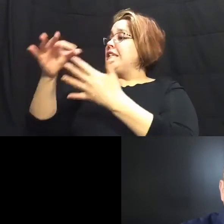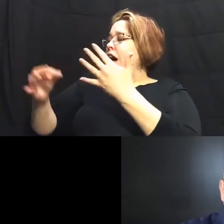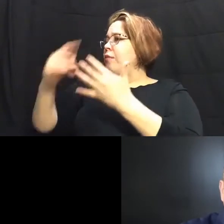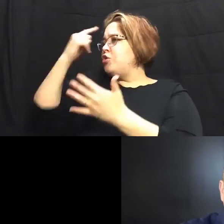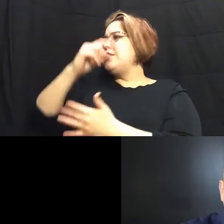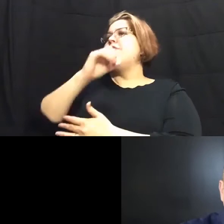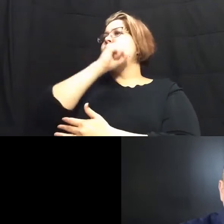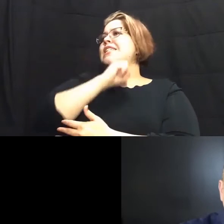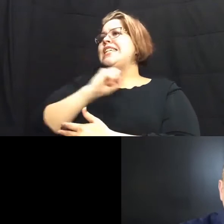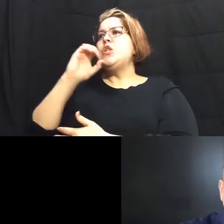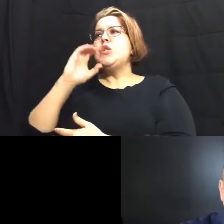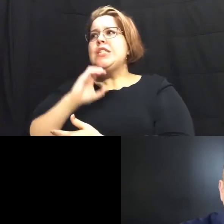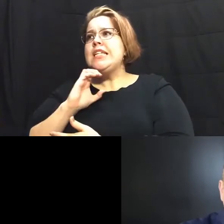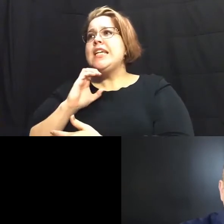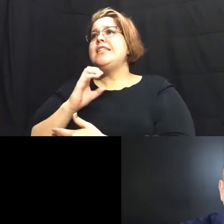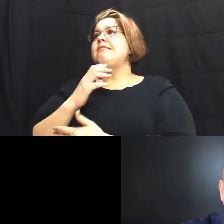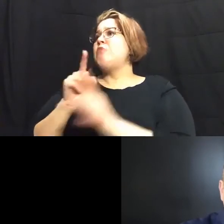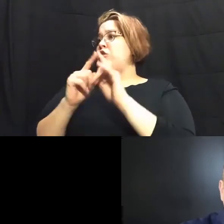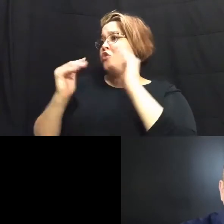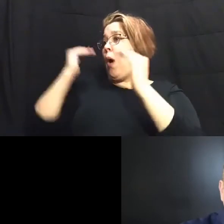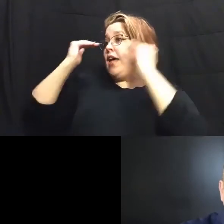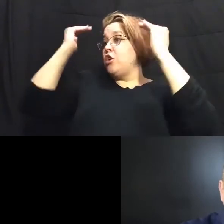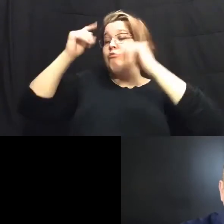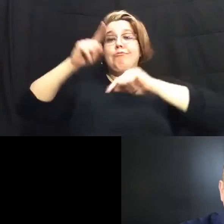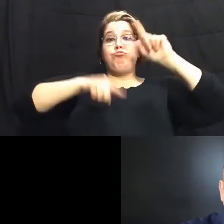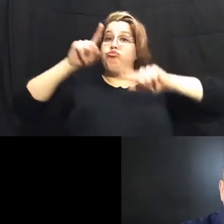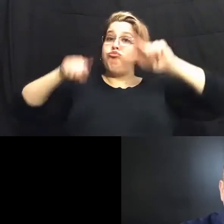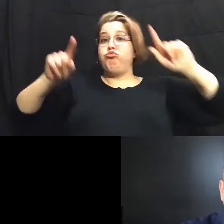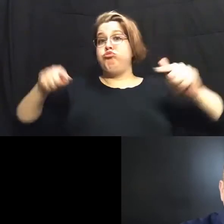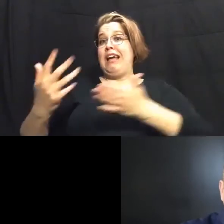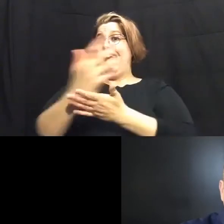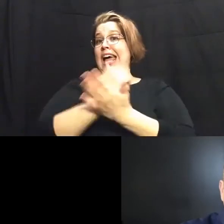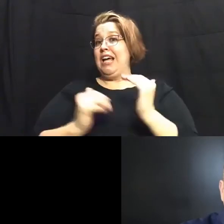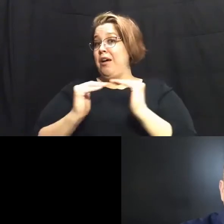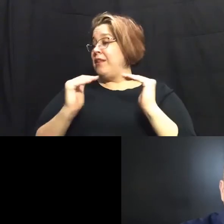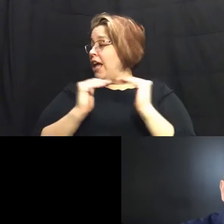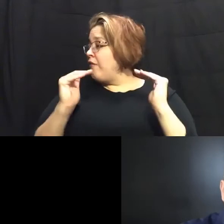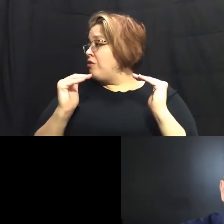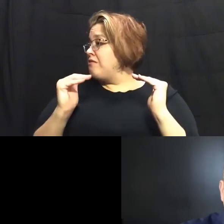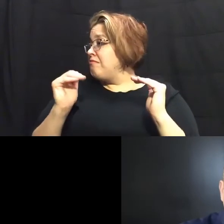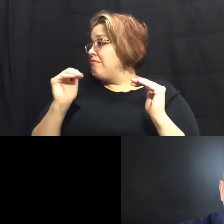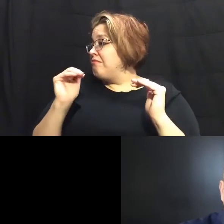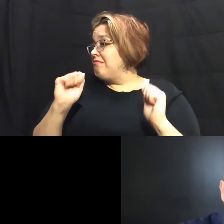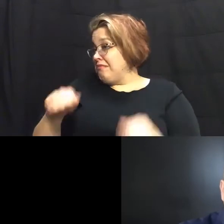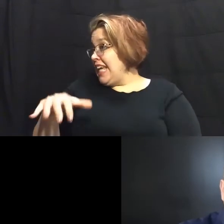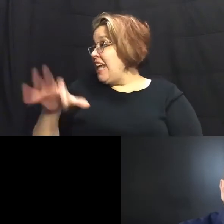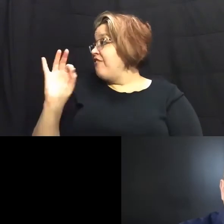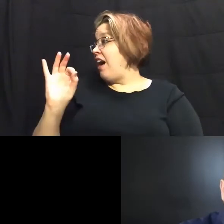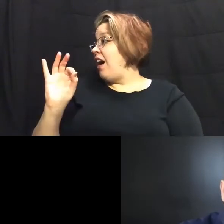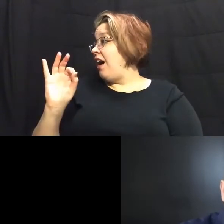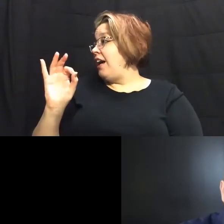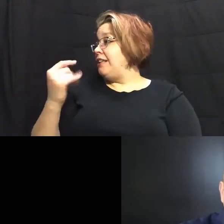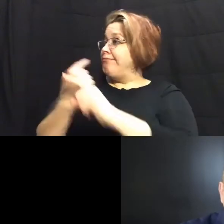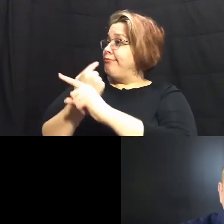at adults in varying uh income levels um can find that um proper